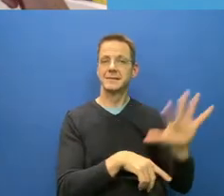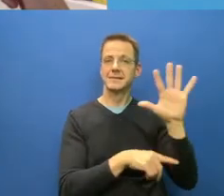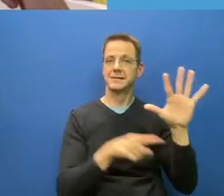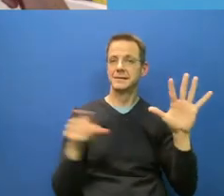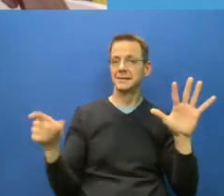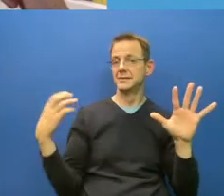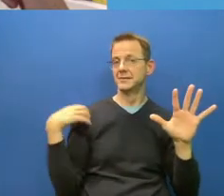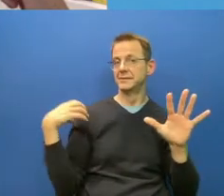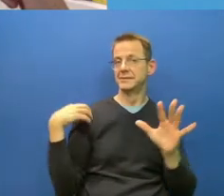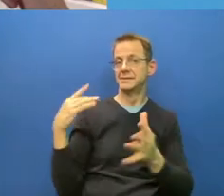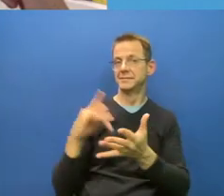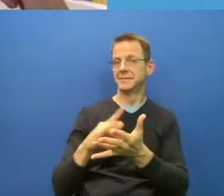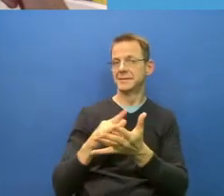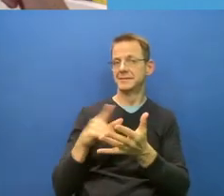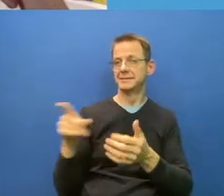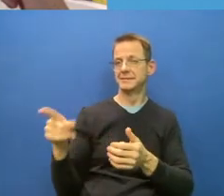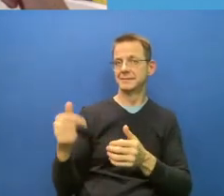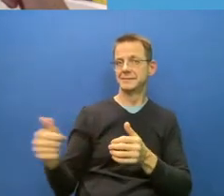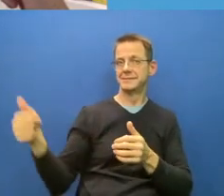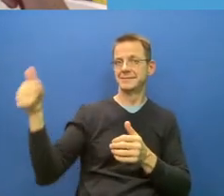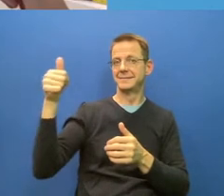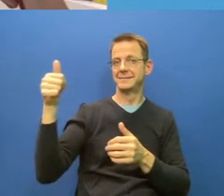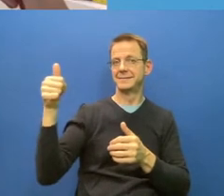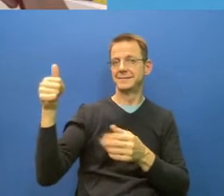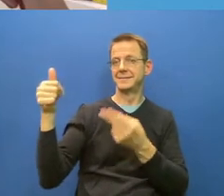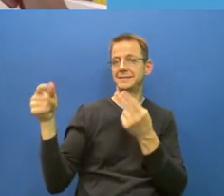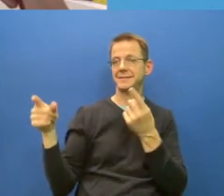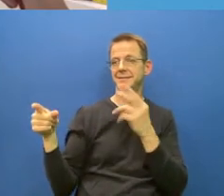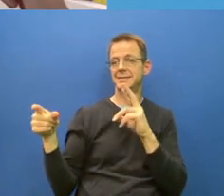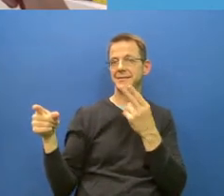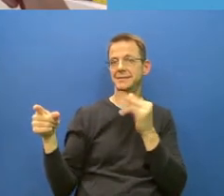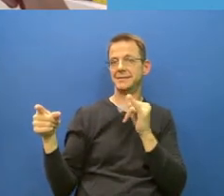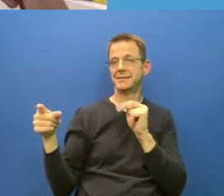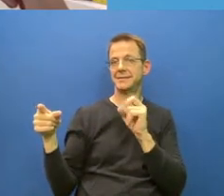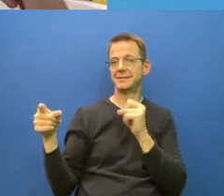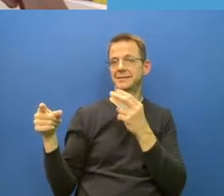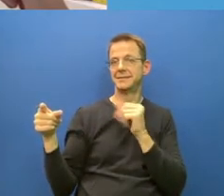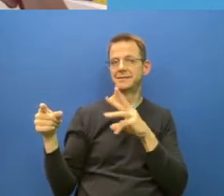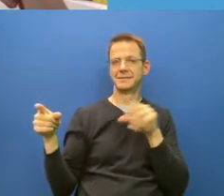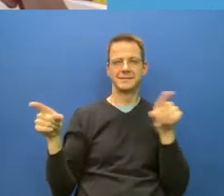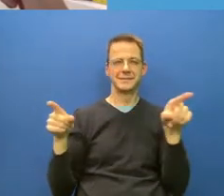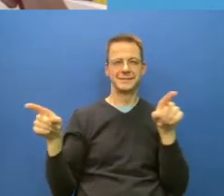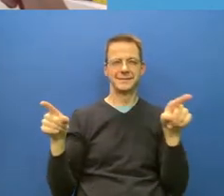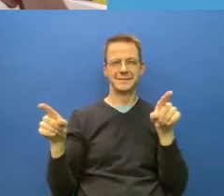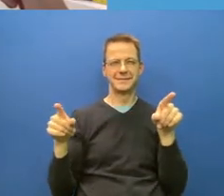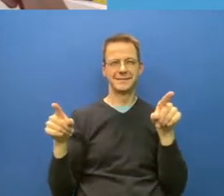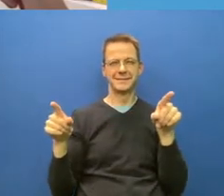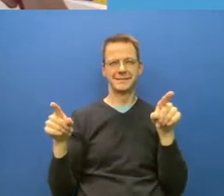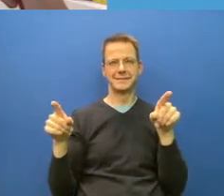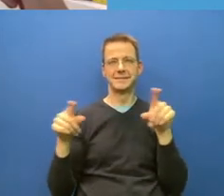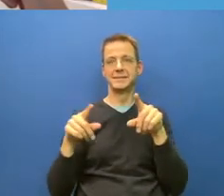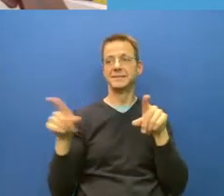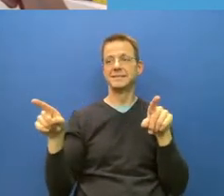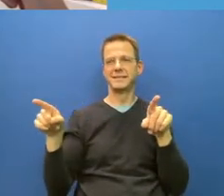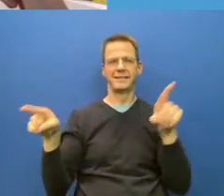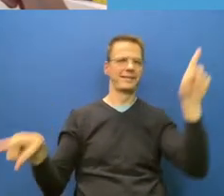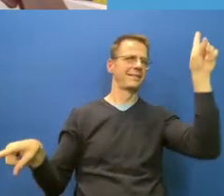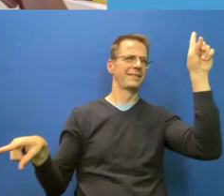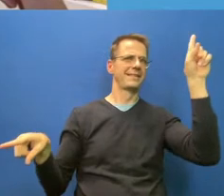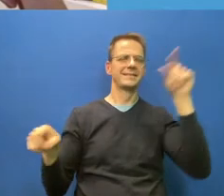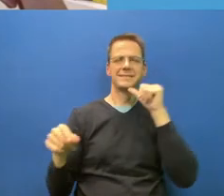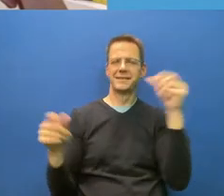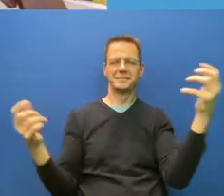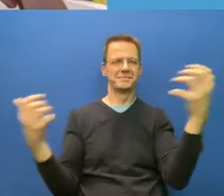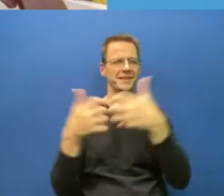appears not to be a full alignment between what the advice may be given to the Premier and his Cabinet